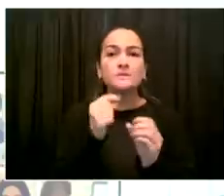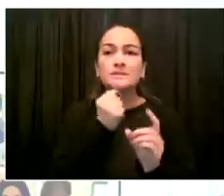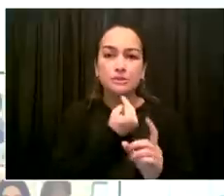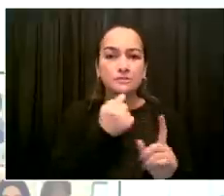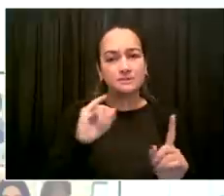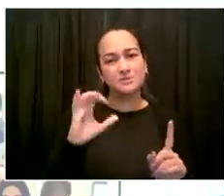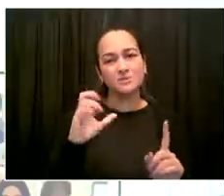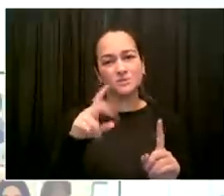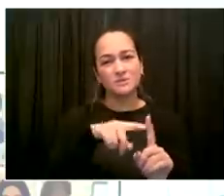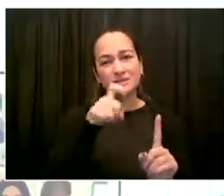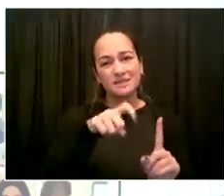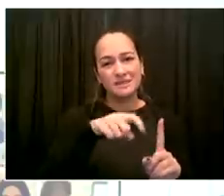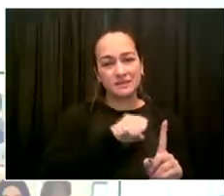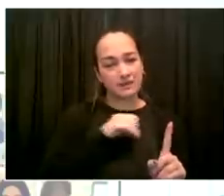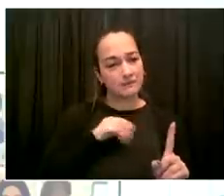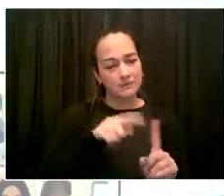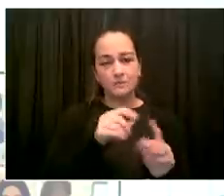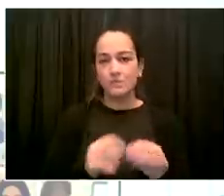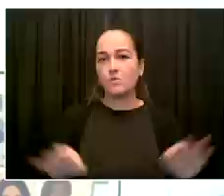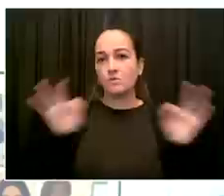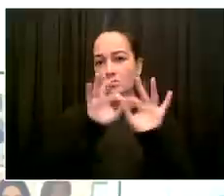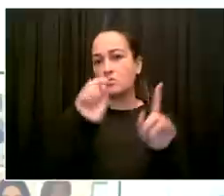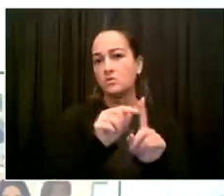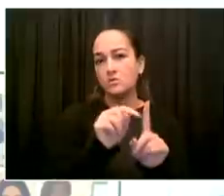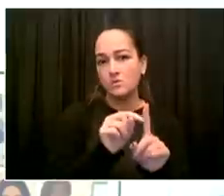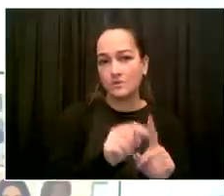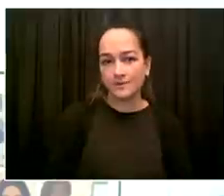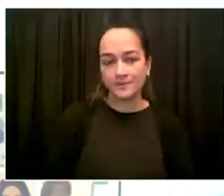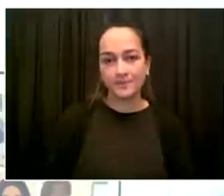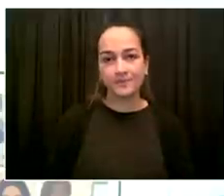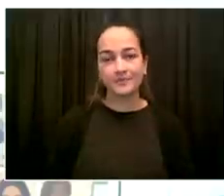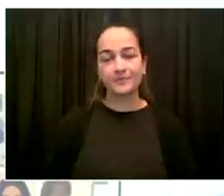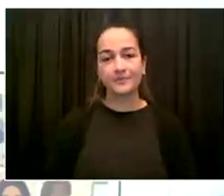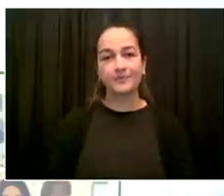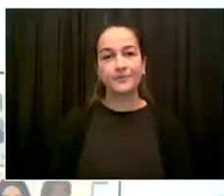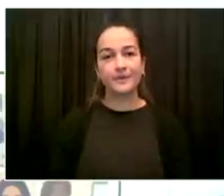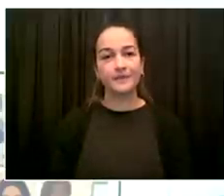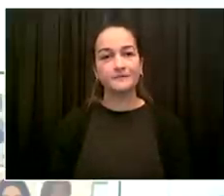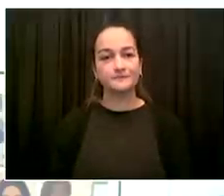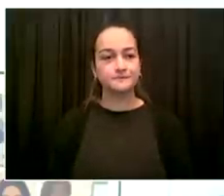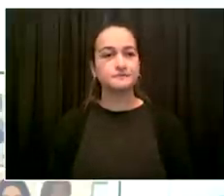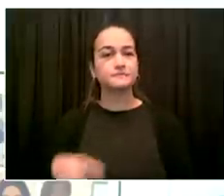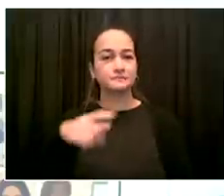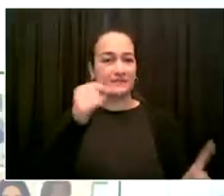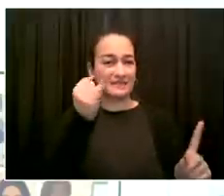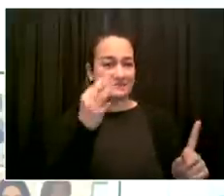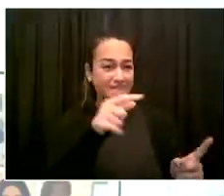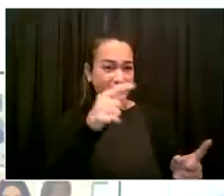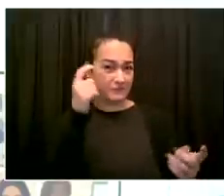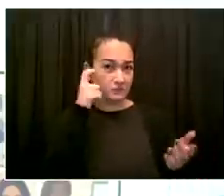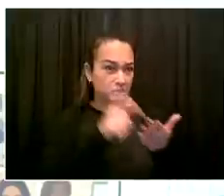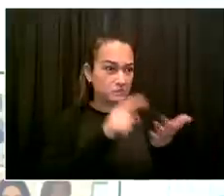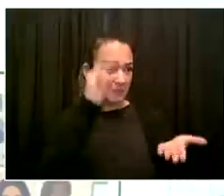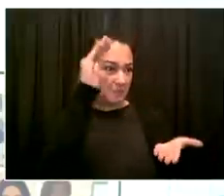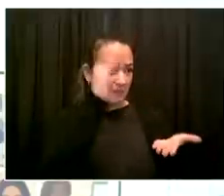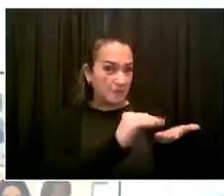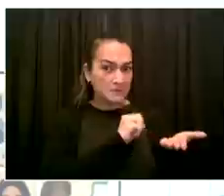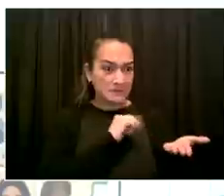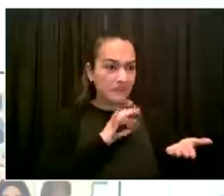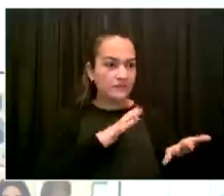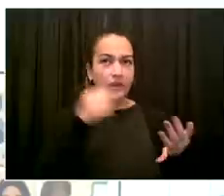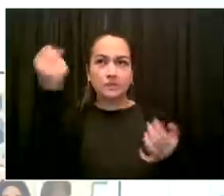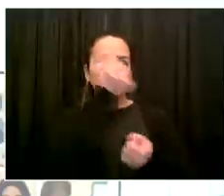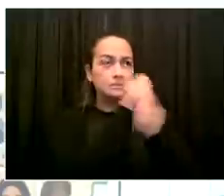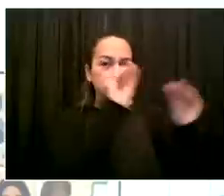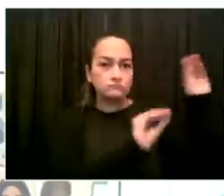patient care. I'll just add on a personal note, you I was in my own clinic last Friday. Everyone that I was seeing patients